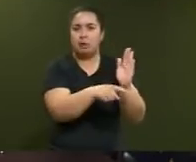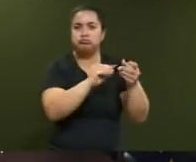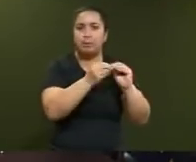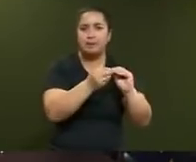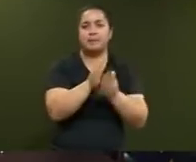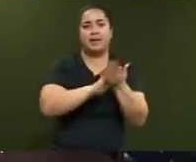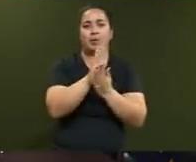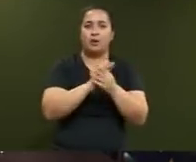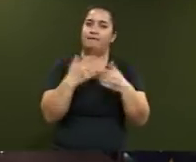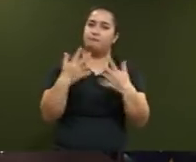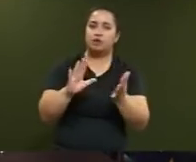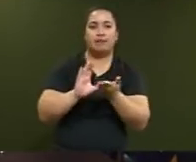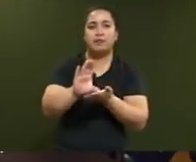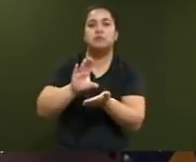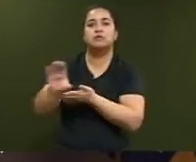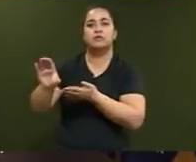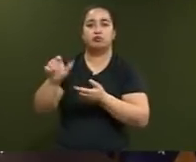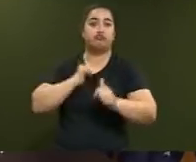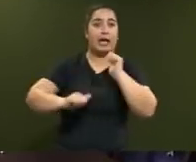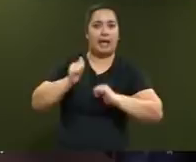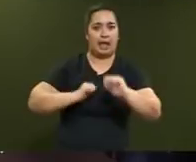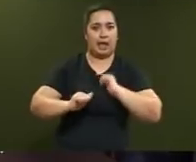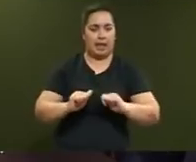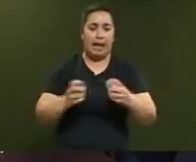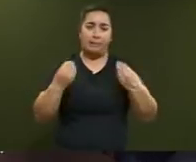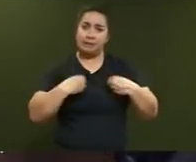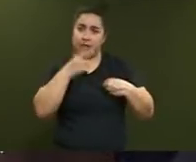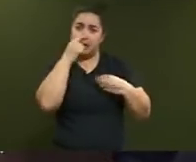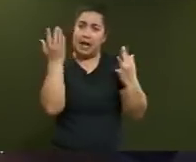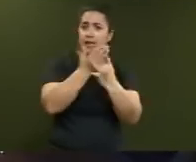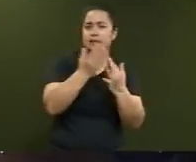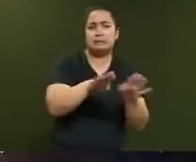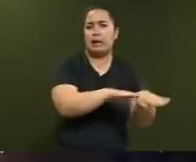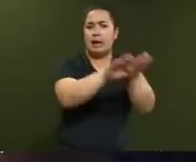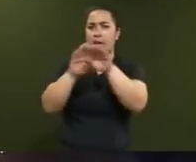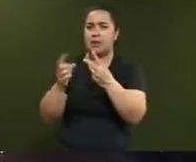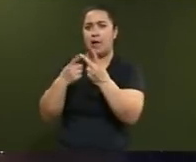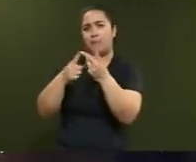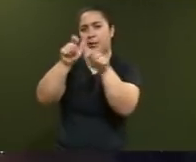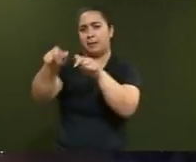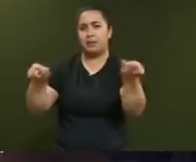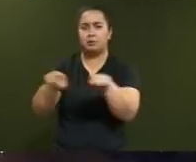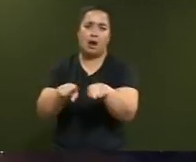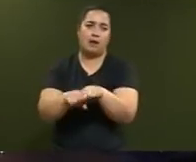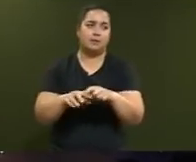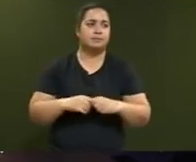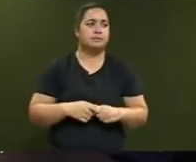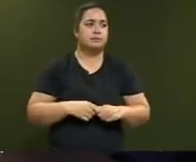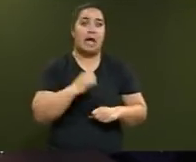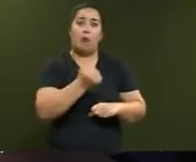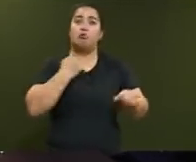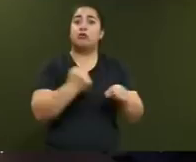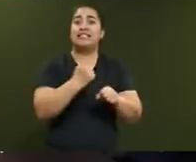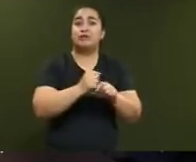educating our workforce and business can access that just as much as anyone else. They've told us that it's our productivity challenge.